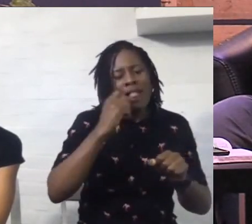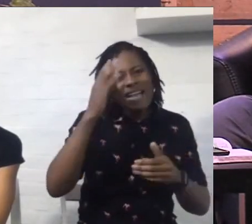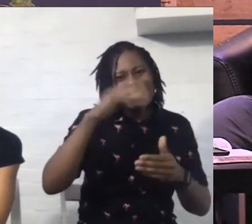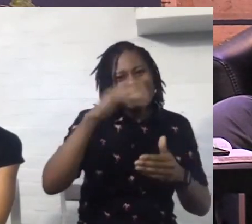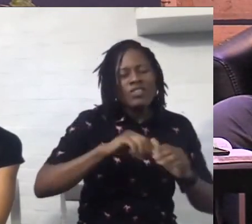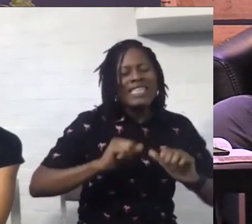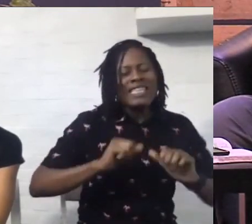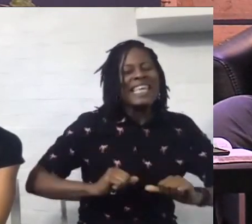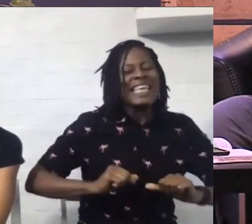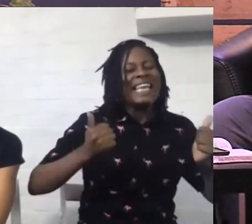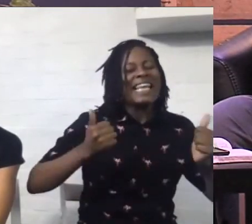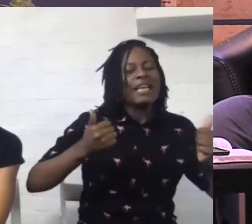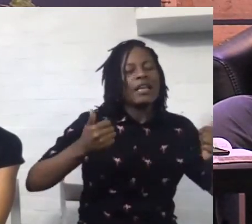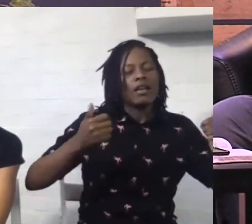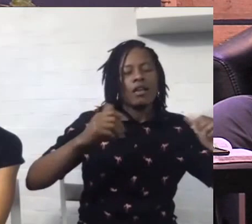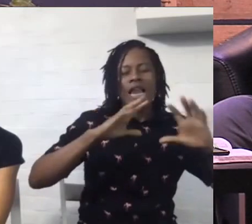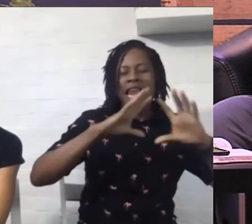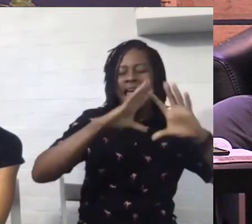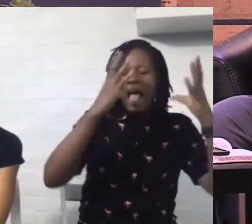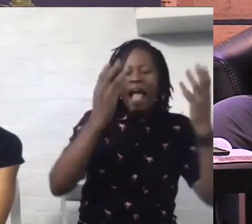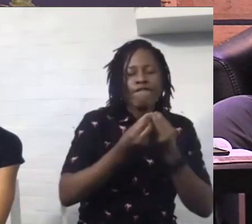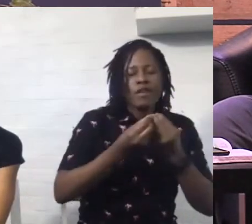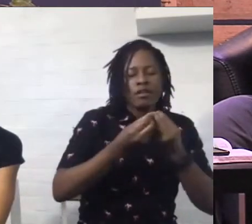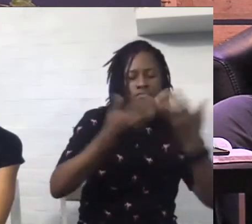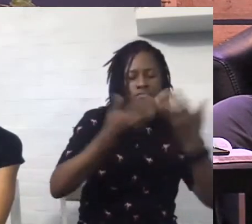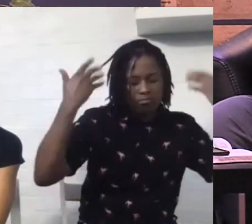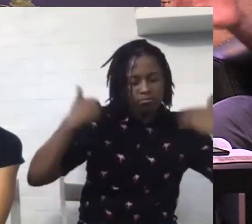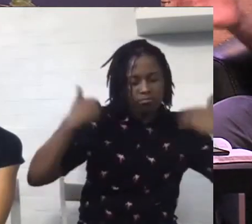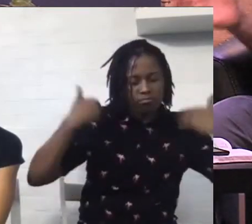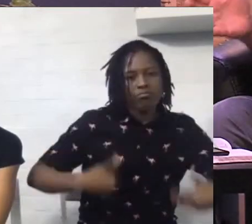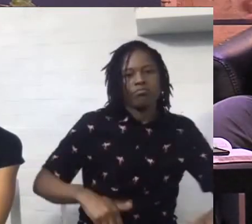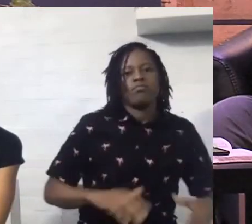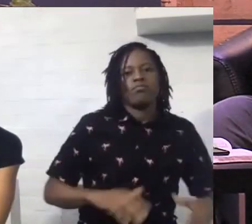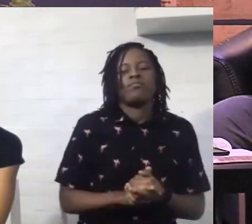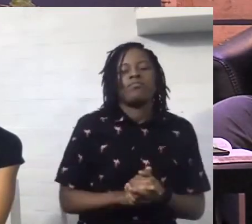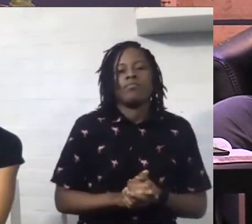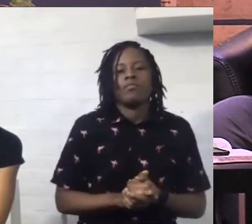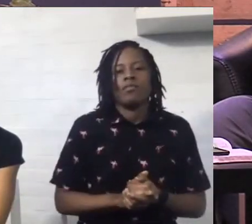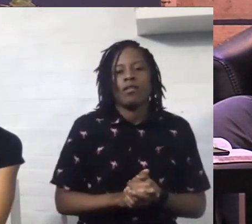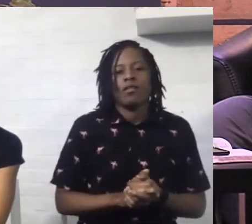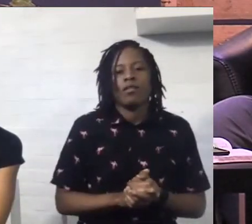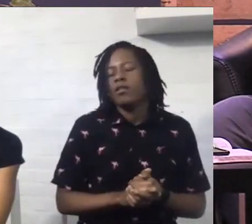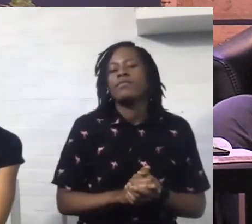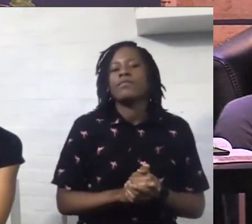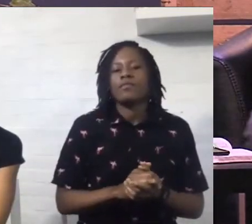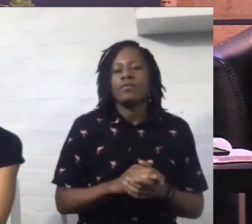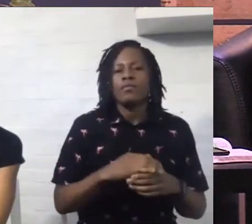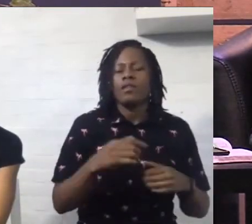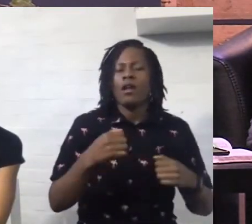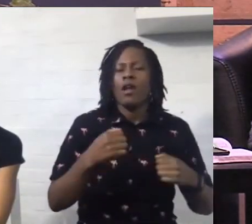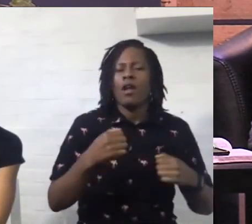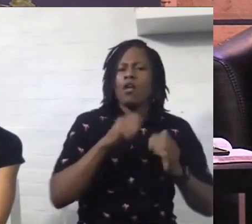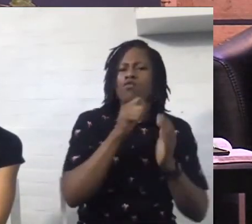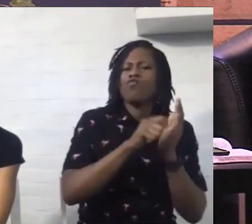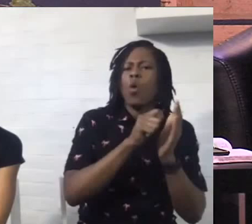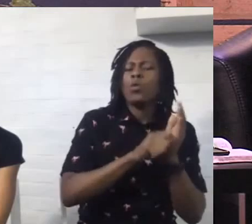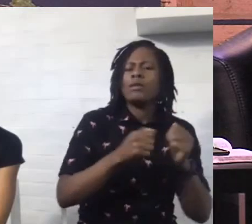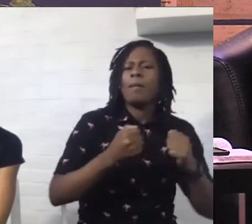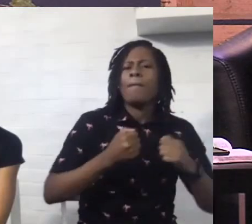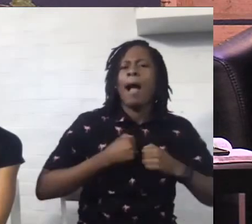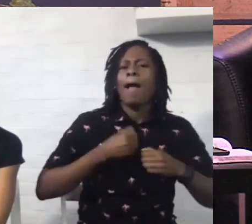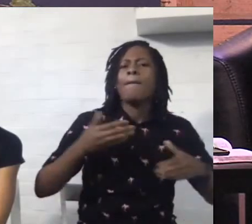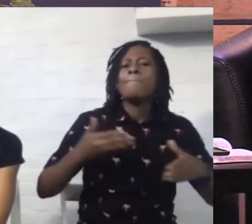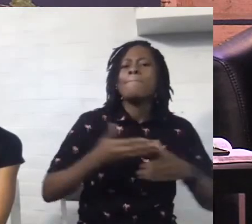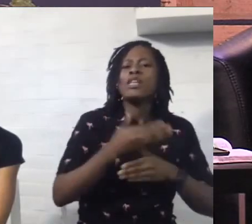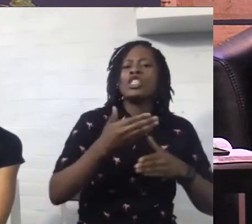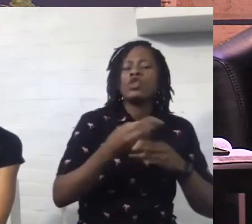my journey, I wrote this in my ministry newsletter this week, my journey as a young